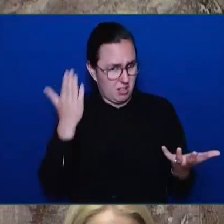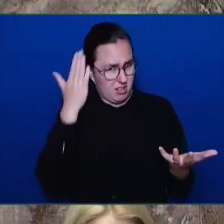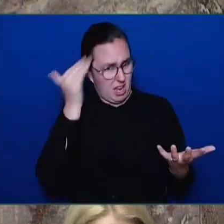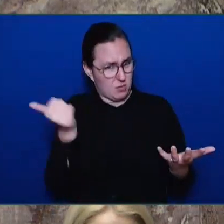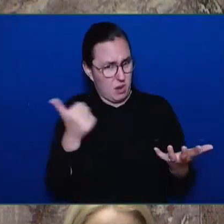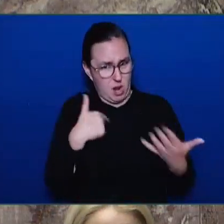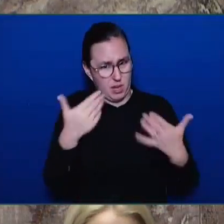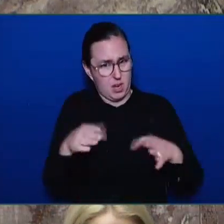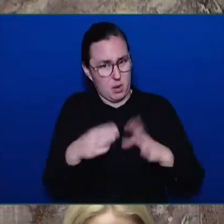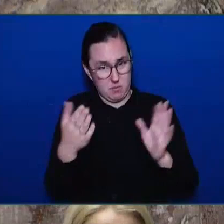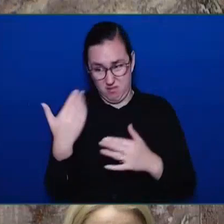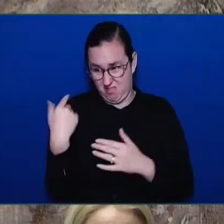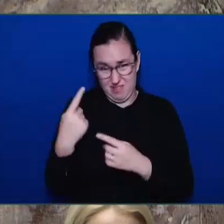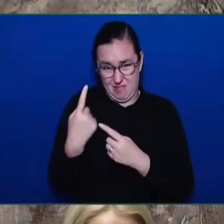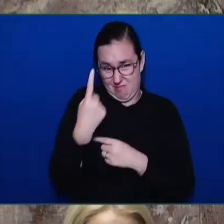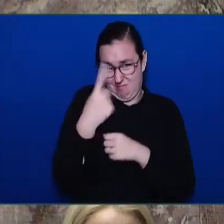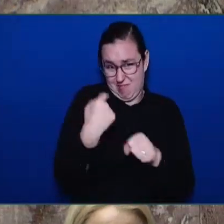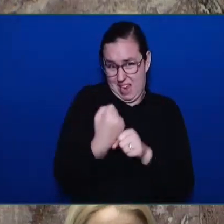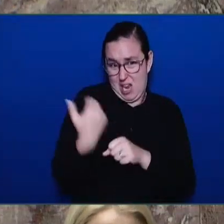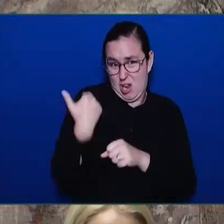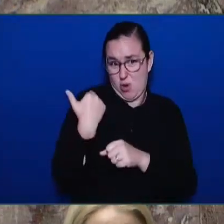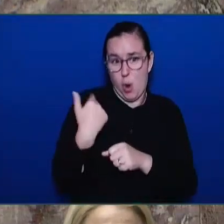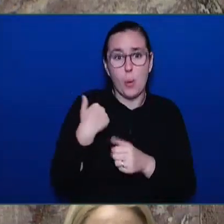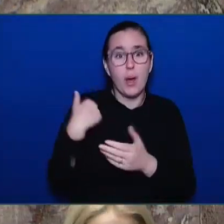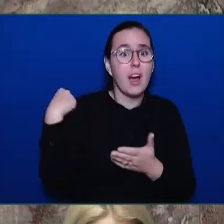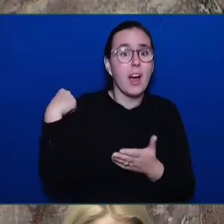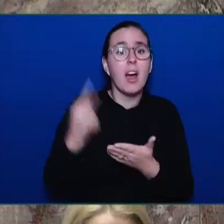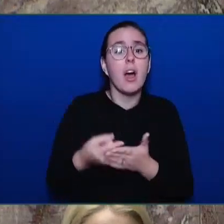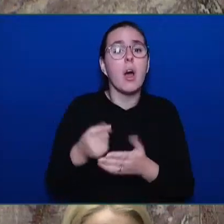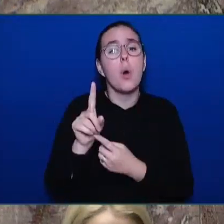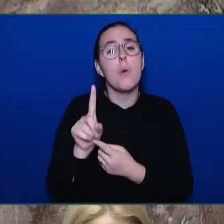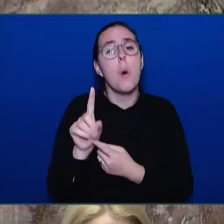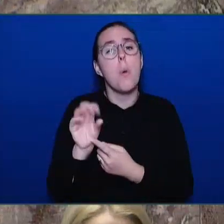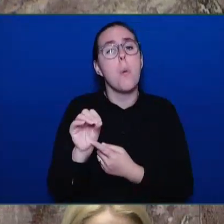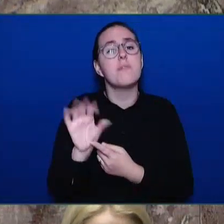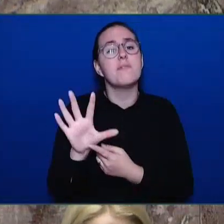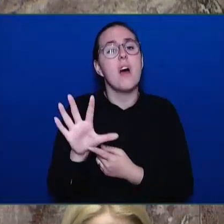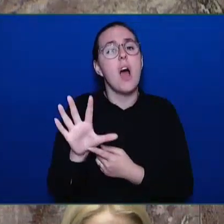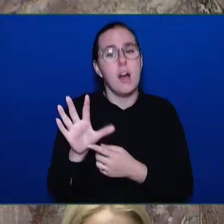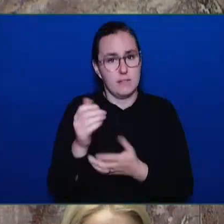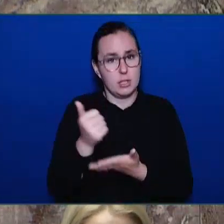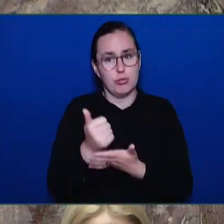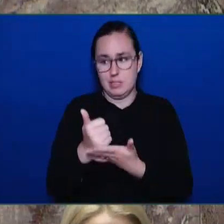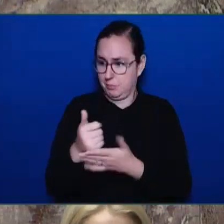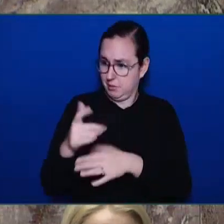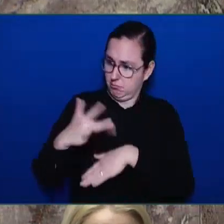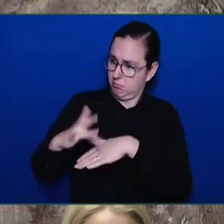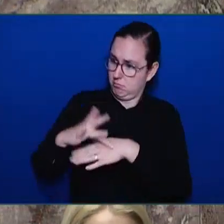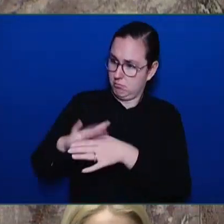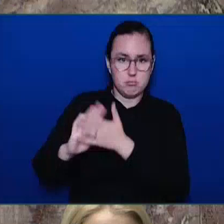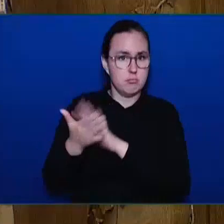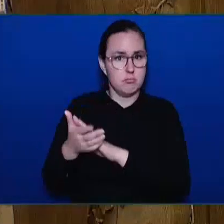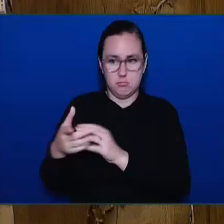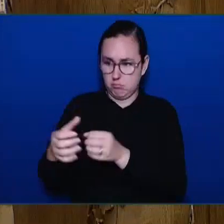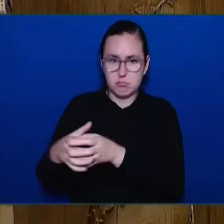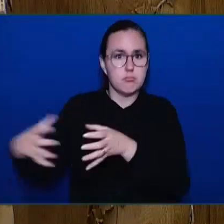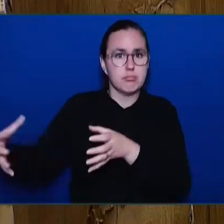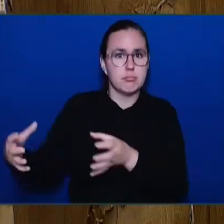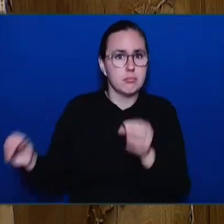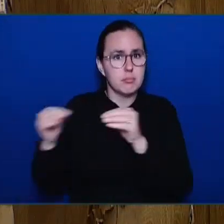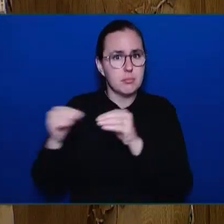beds that have already helped 624 people. We have new outpatient withdrawal management services. Mr. Holden.